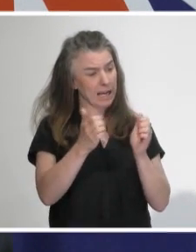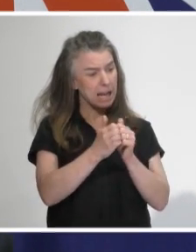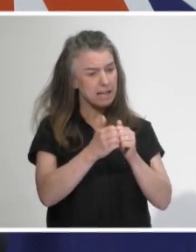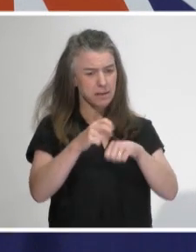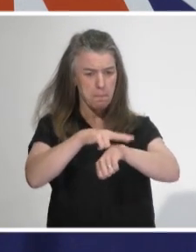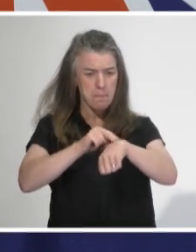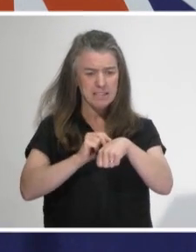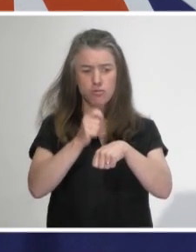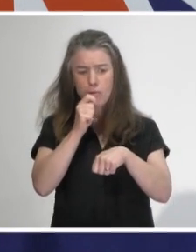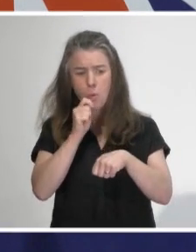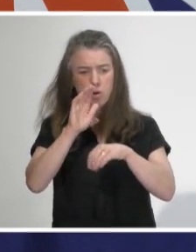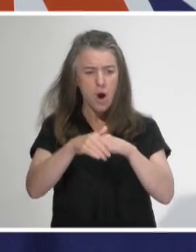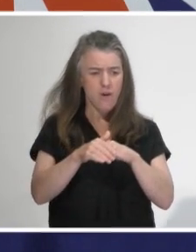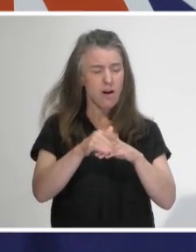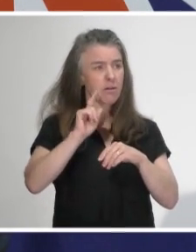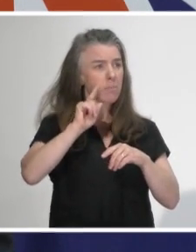rules?